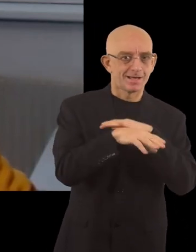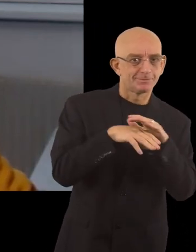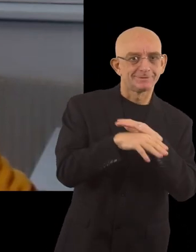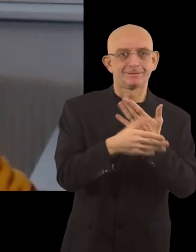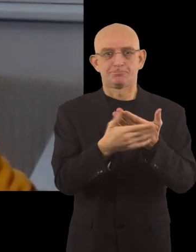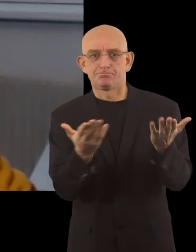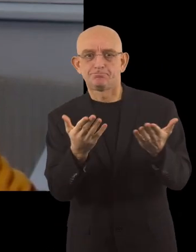and disability.